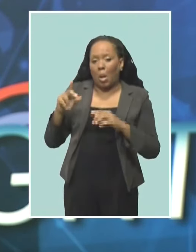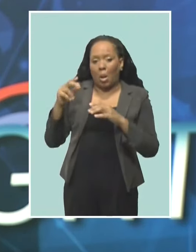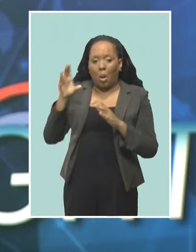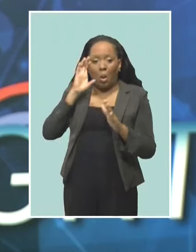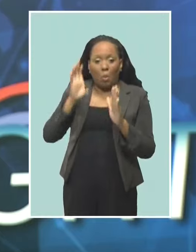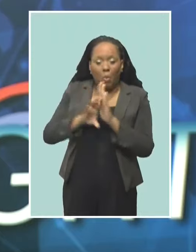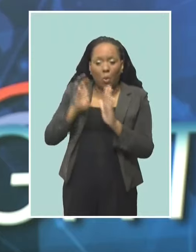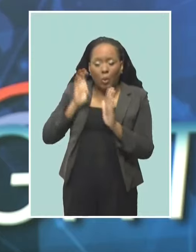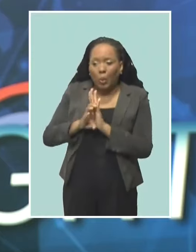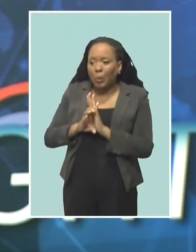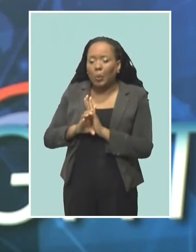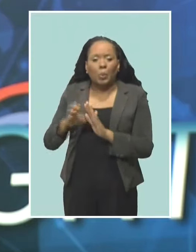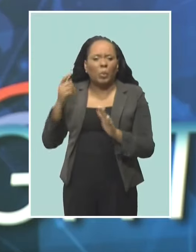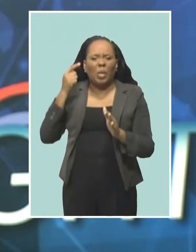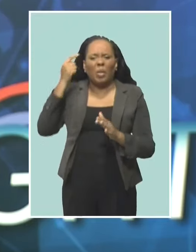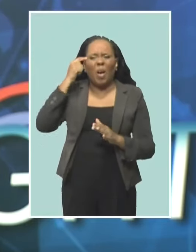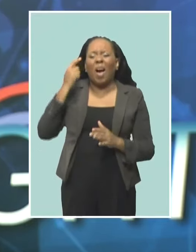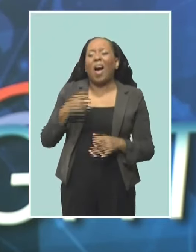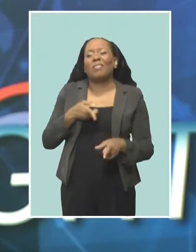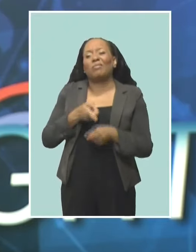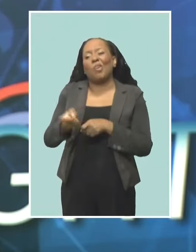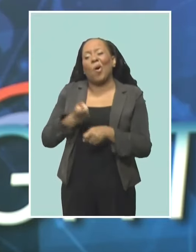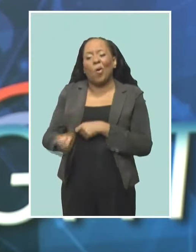photos, they thought it was a prank.